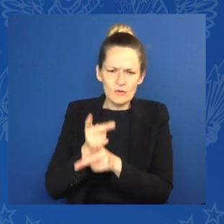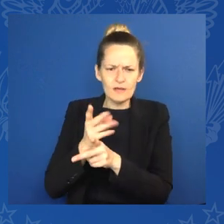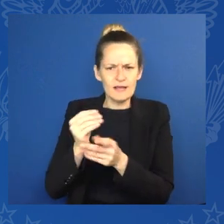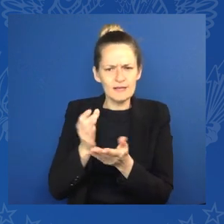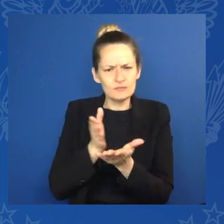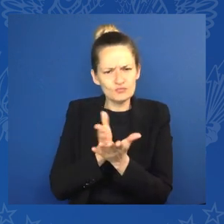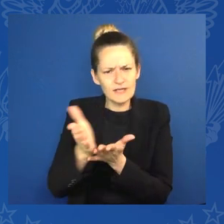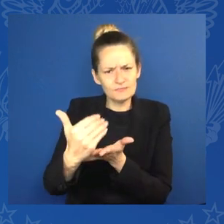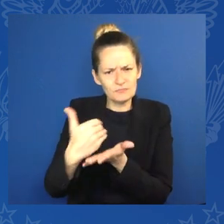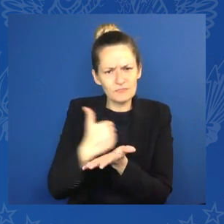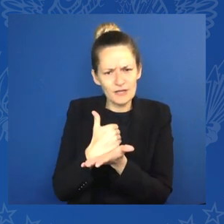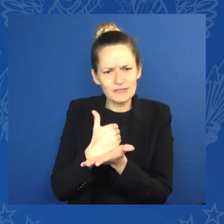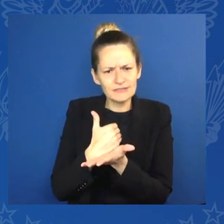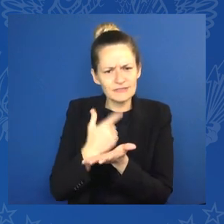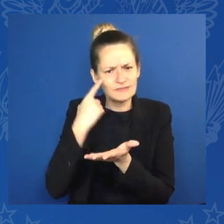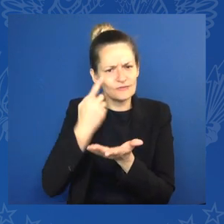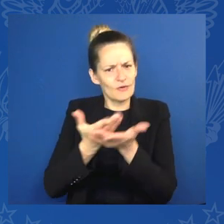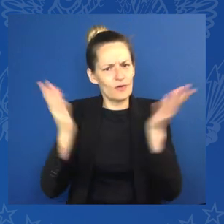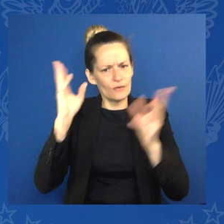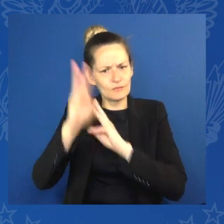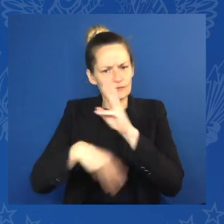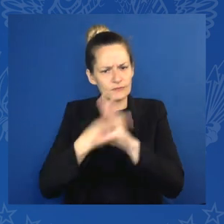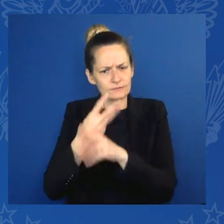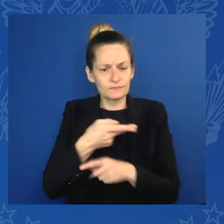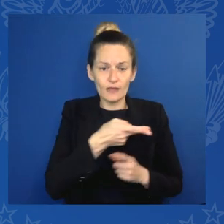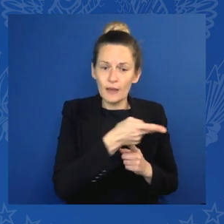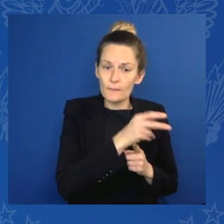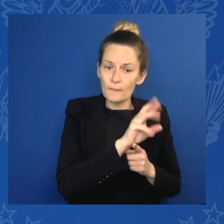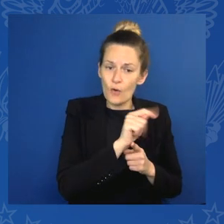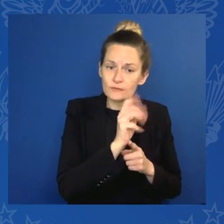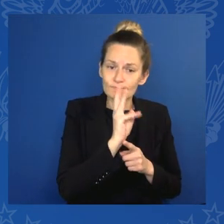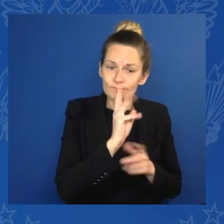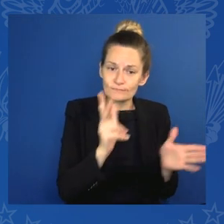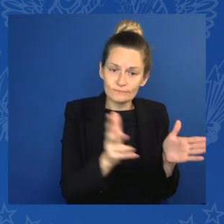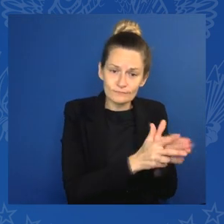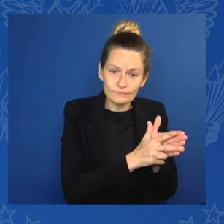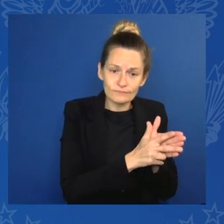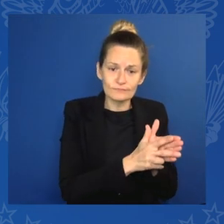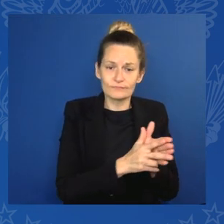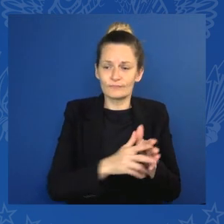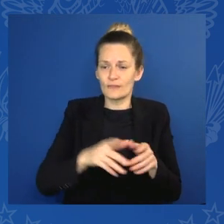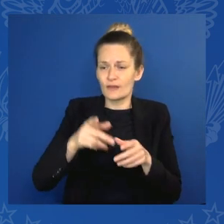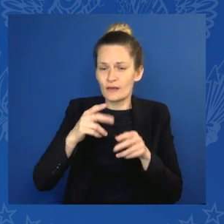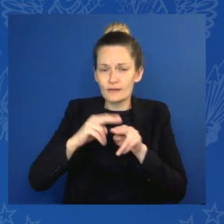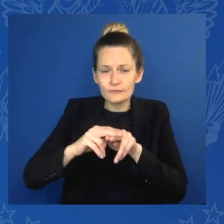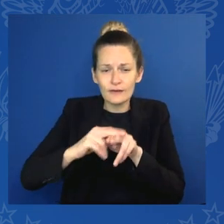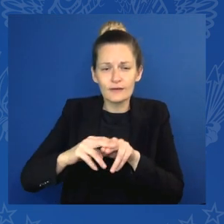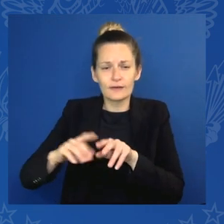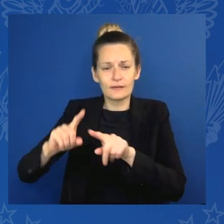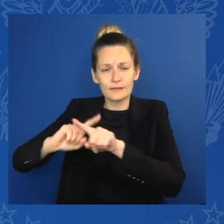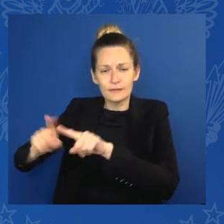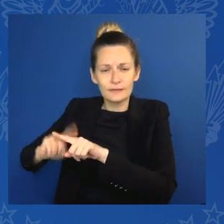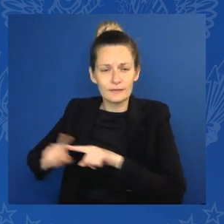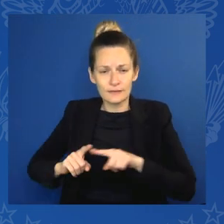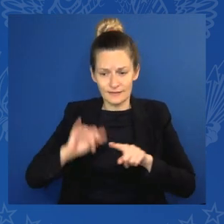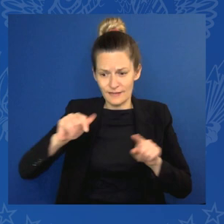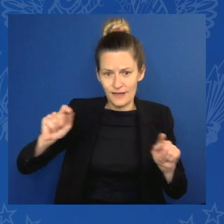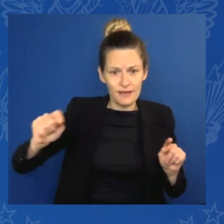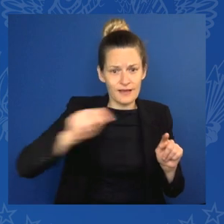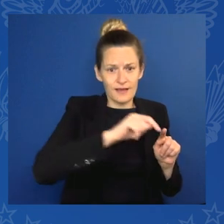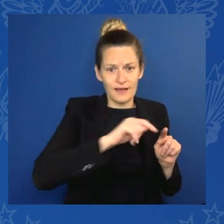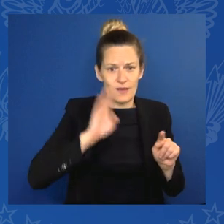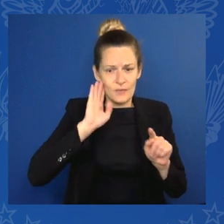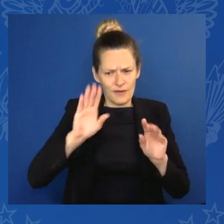railways or airports underpin the lives of the people and economic activities and will be the foundation of the country's development.